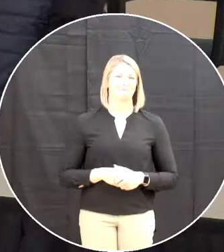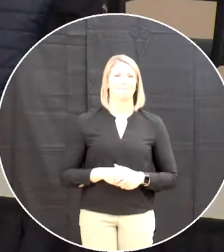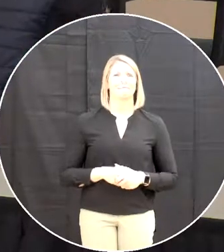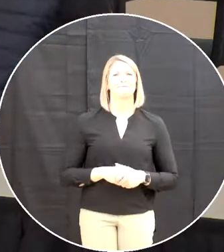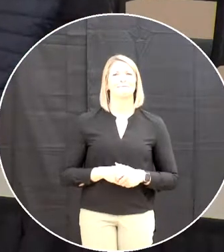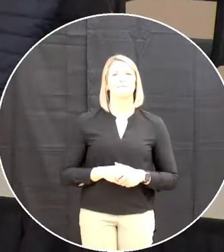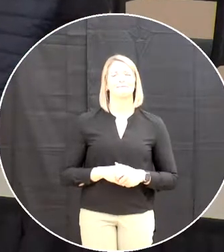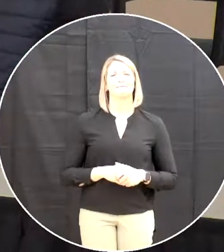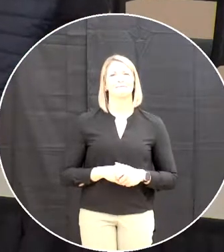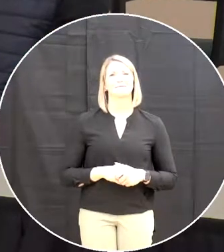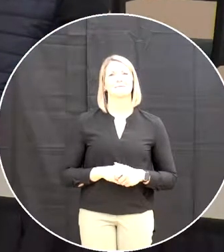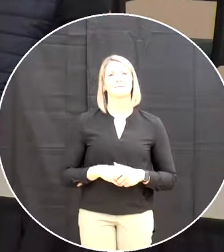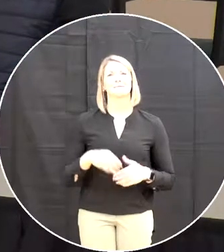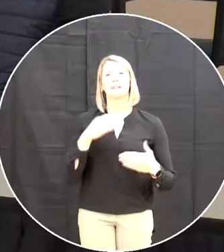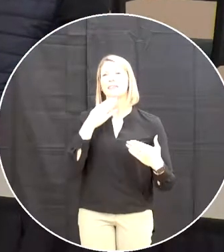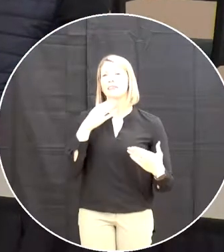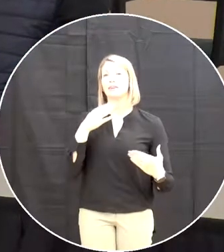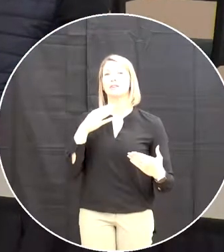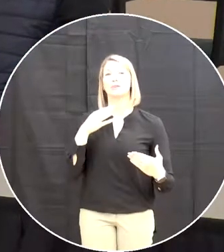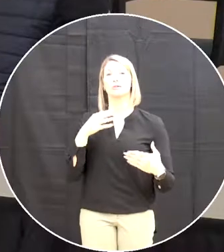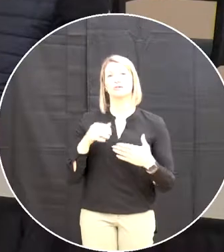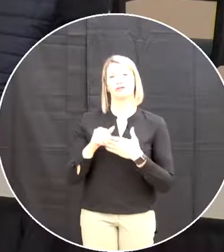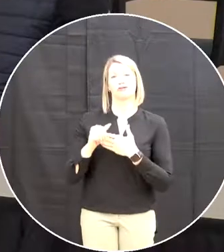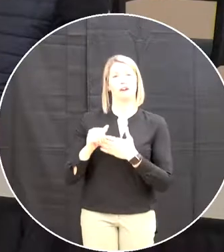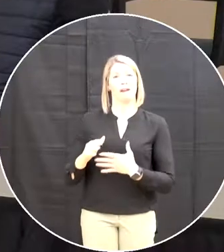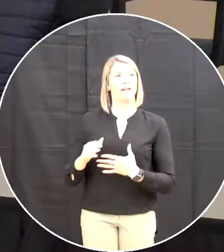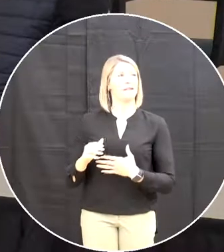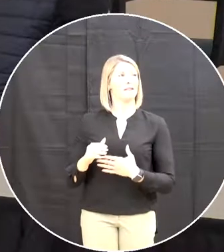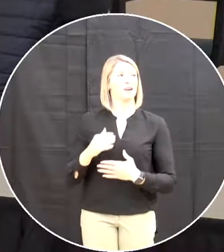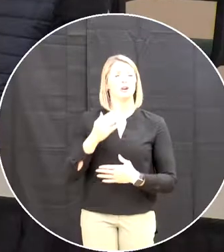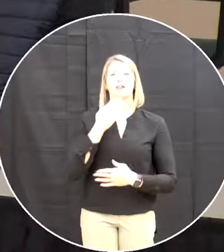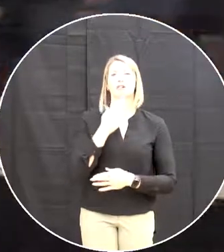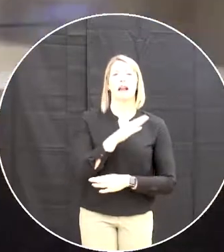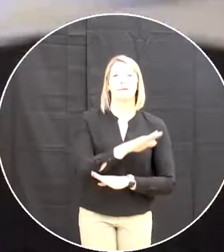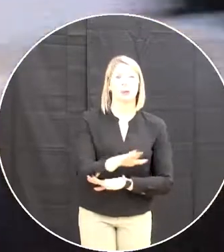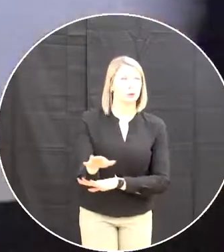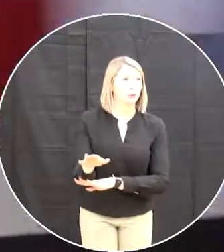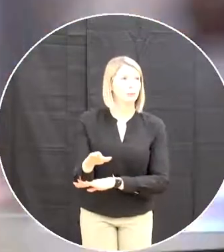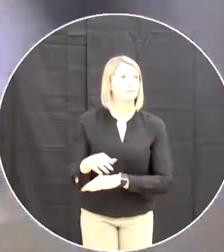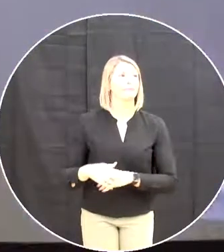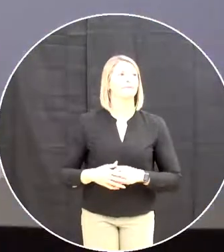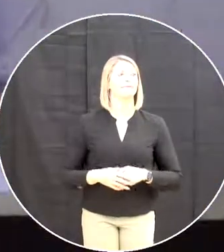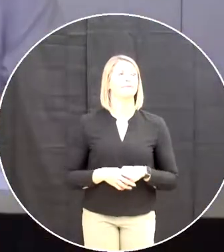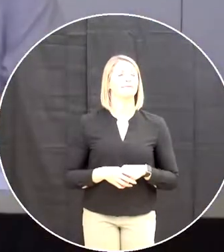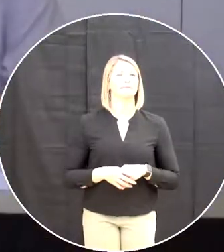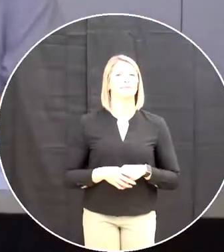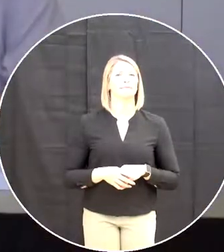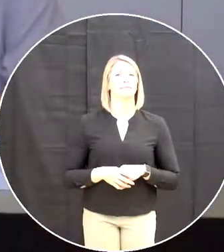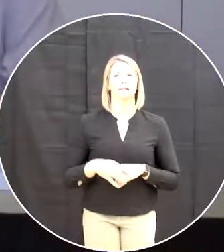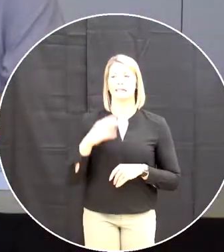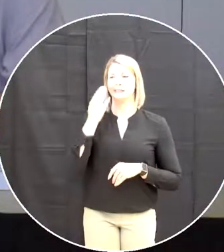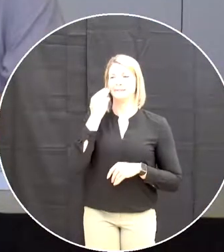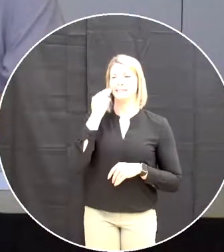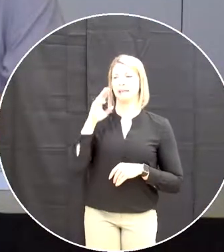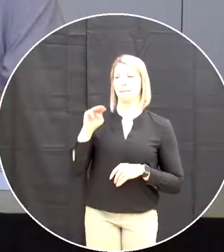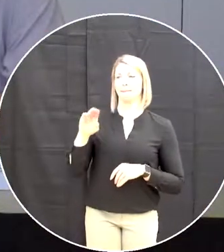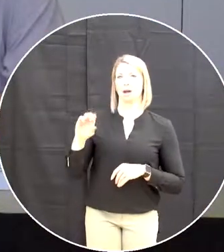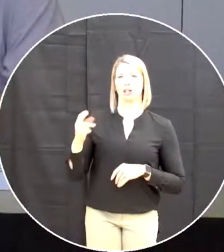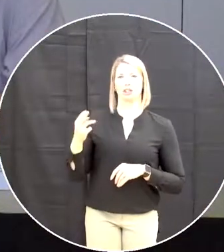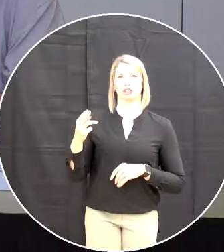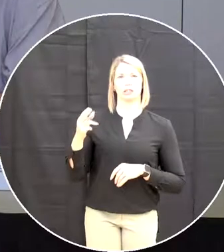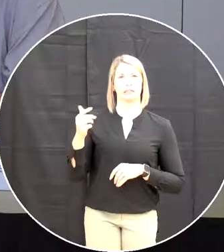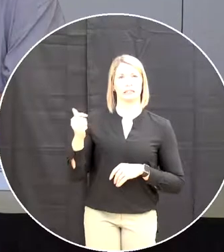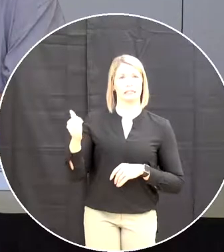uh thank you mr chair and good evening uh good afternoon everybody uh on march the 10th of this year i